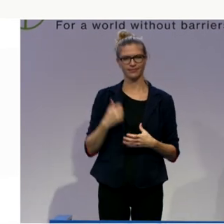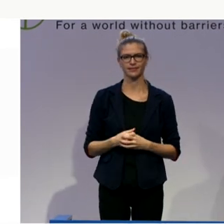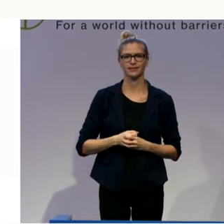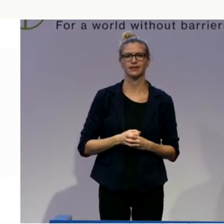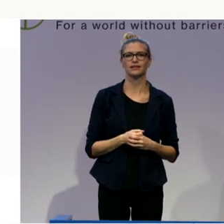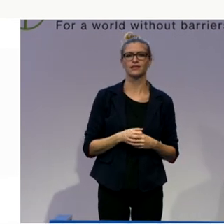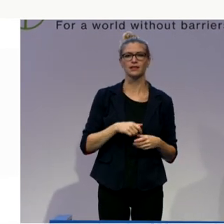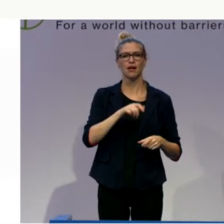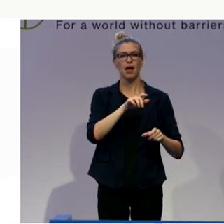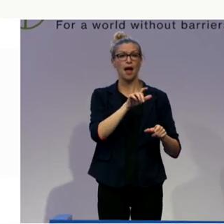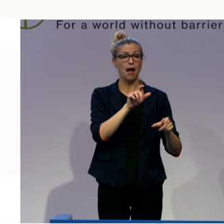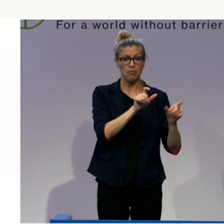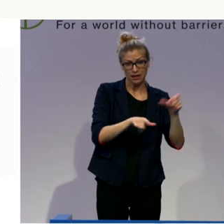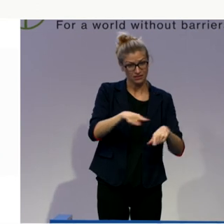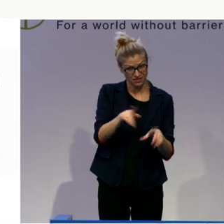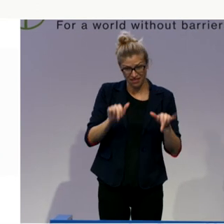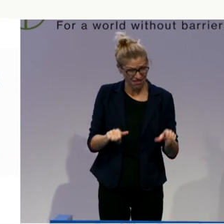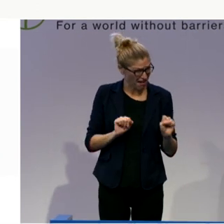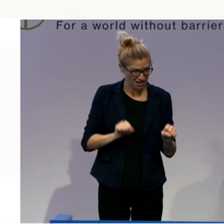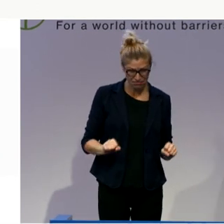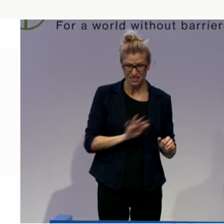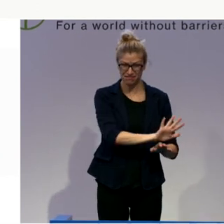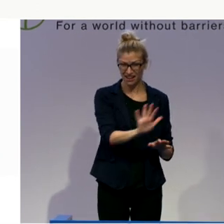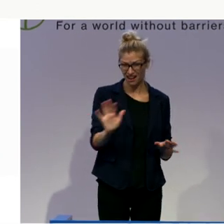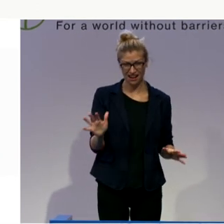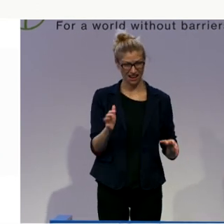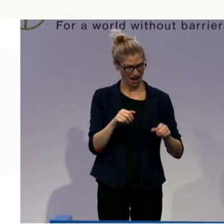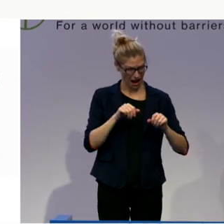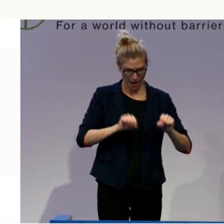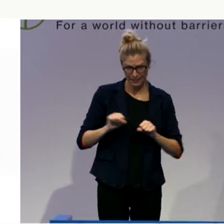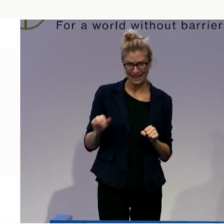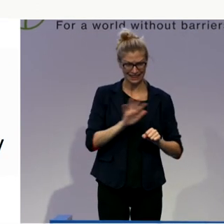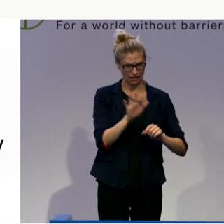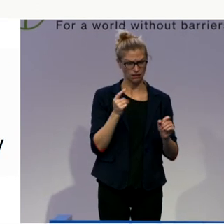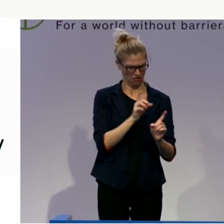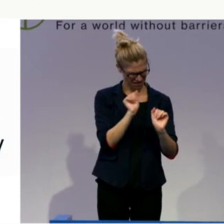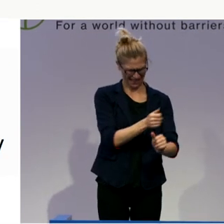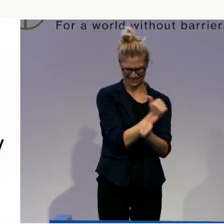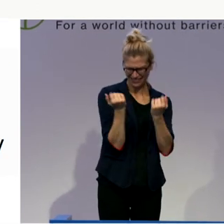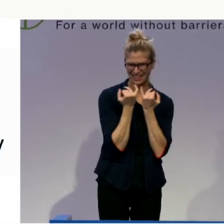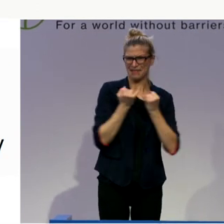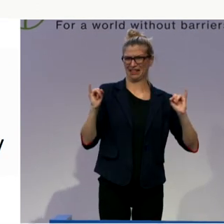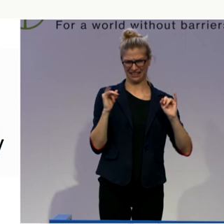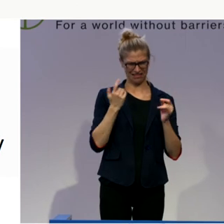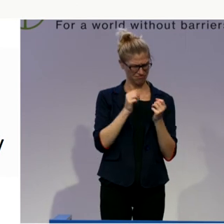and can be very independent of other persons, can perform mostly everything. But also,